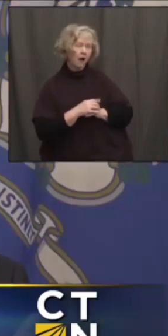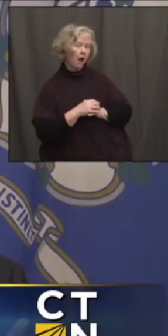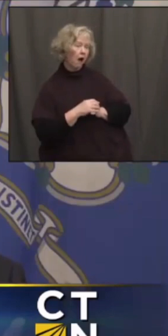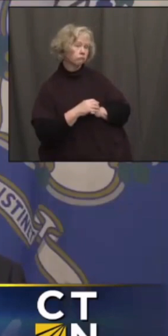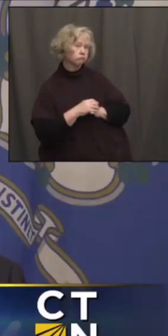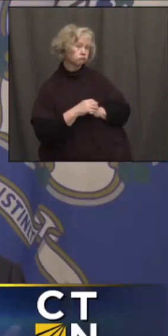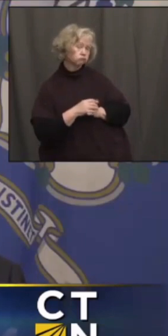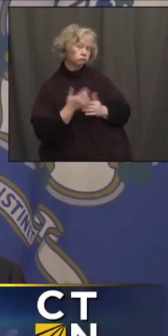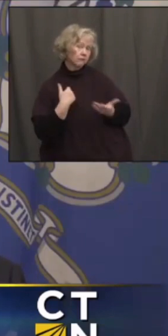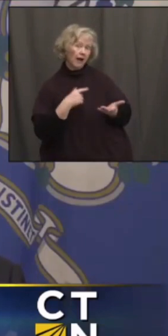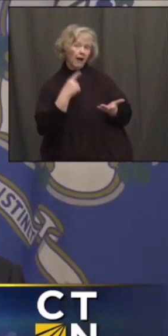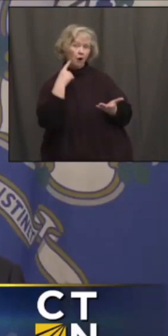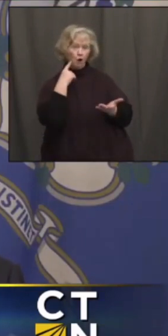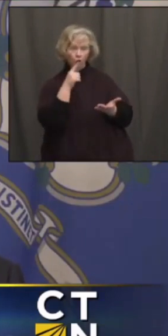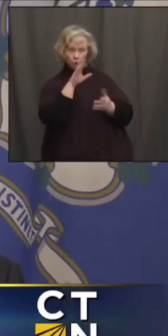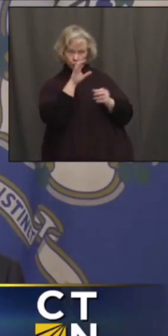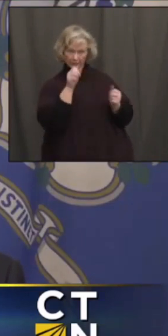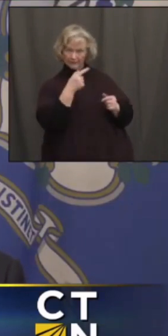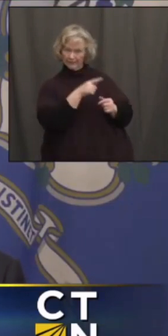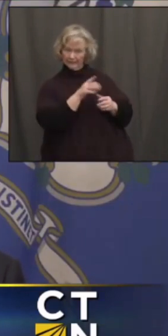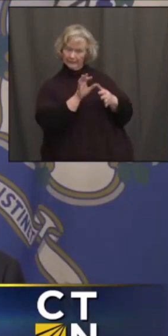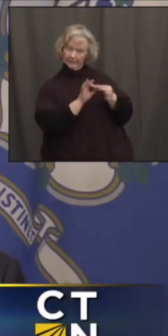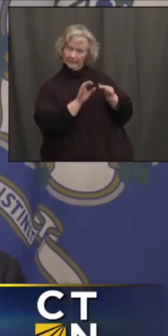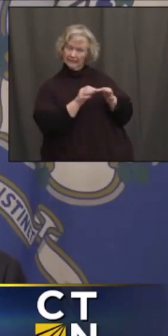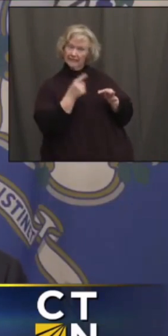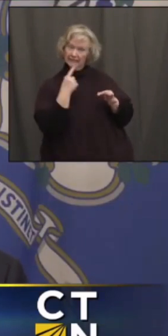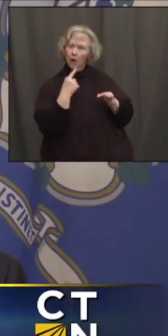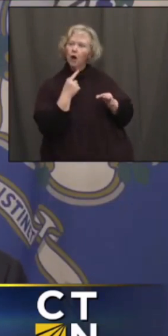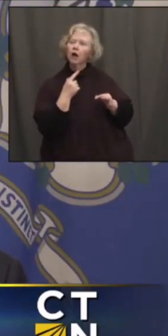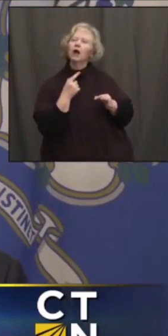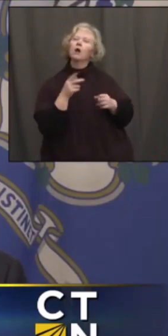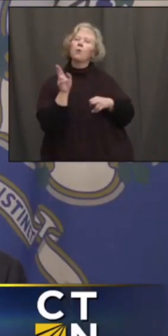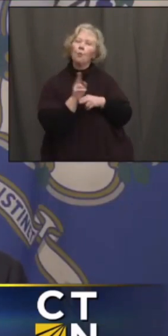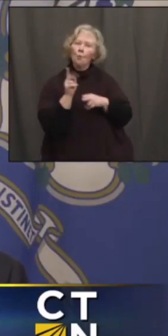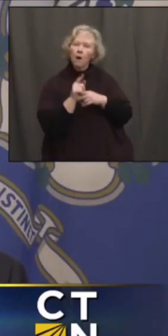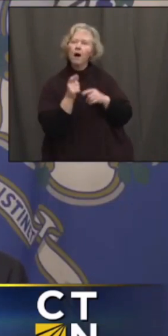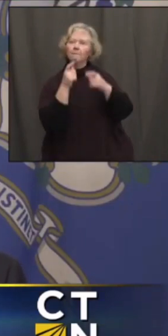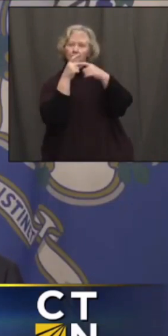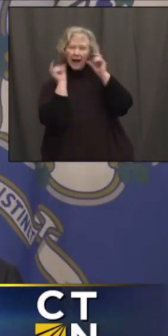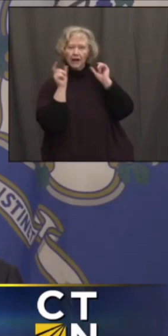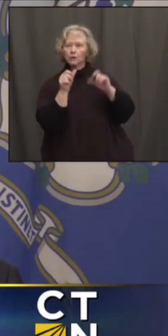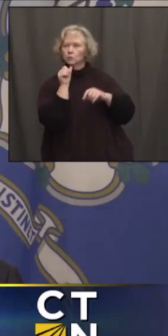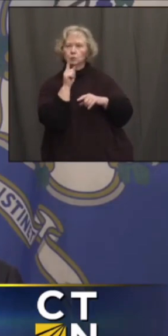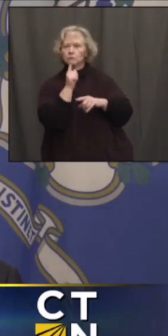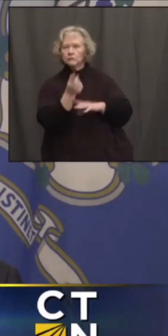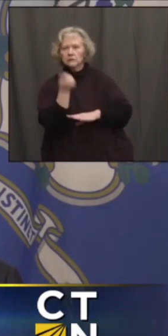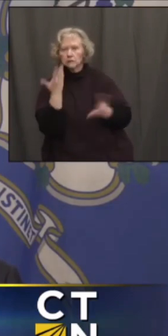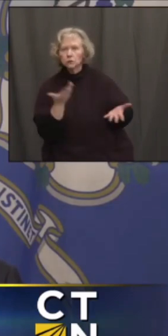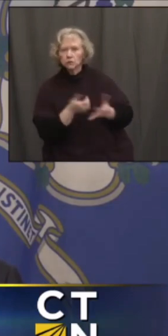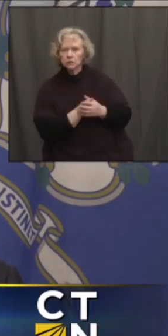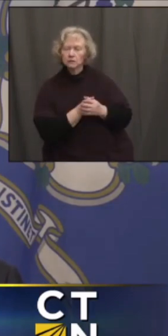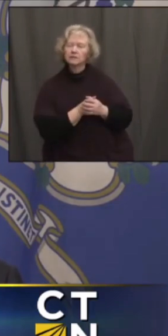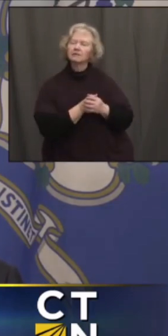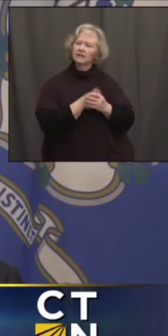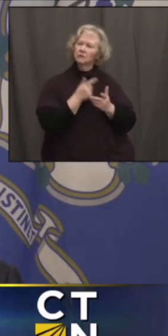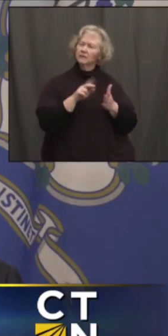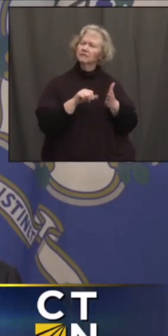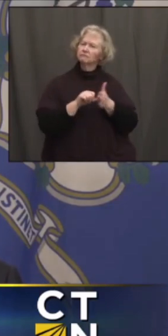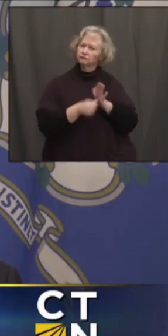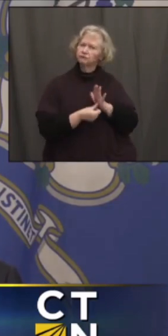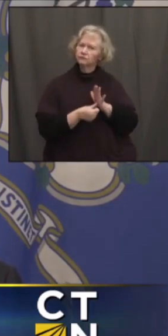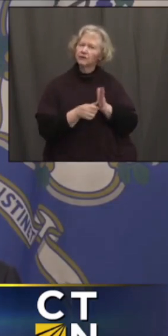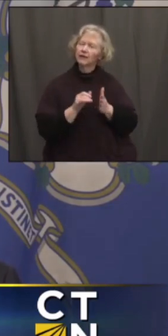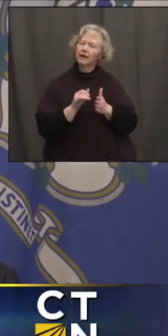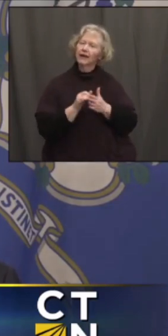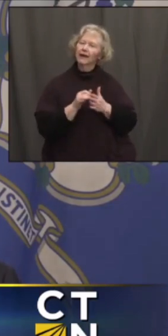What I heard the president say is, wear the mask. Don't be a dummy. I think he was quite clear about that. And I think he was referring